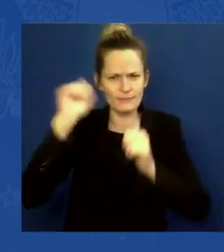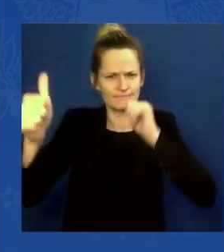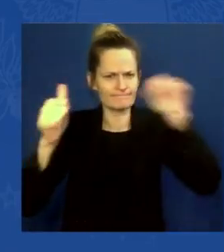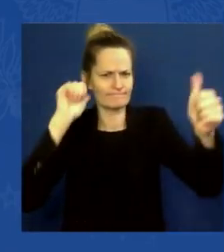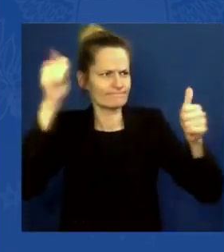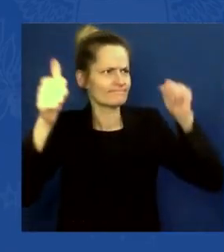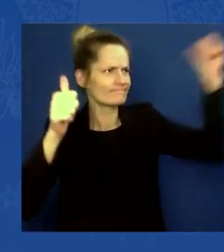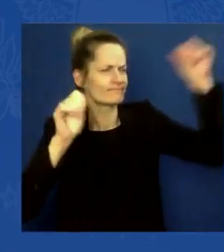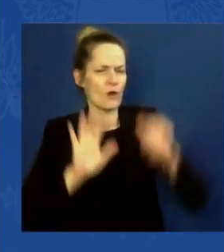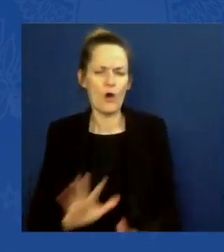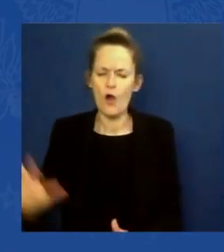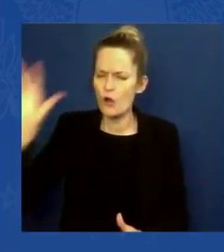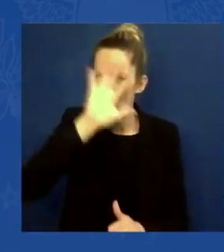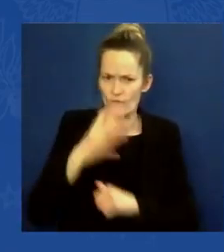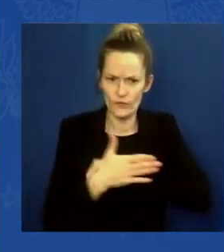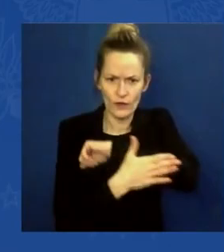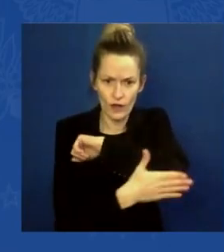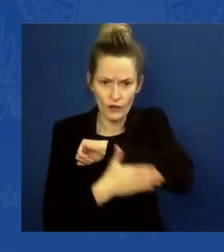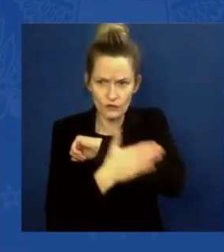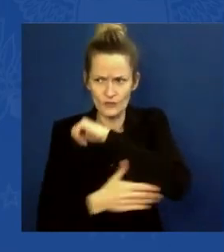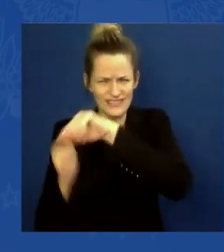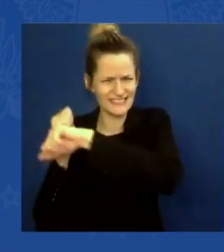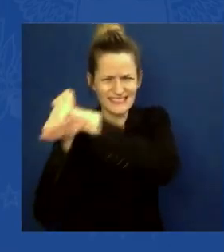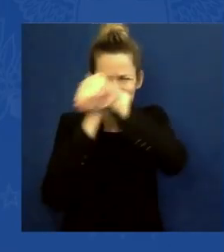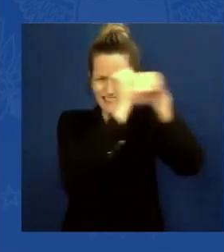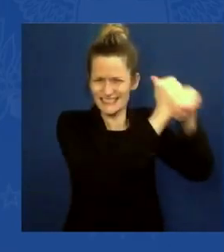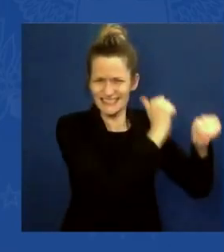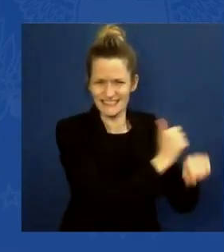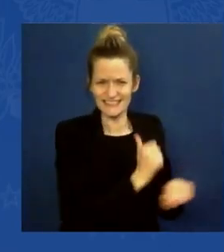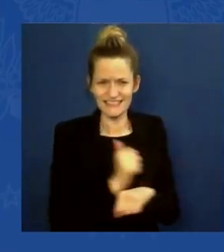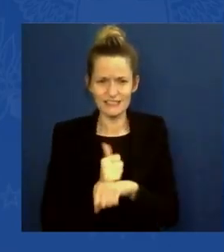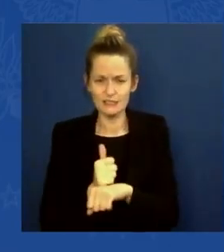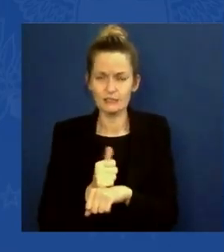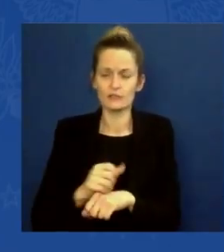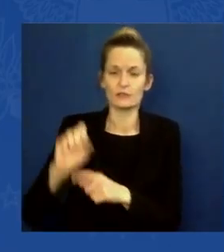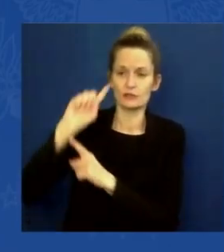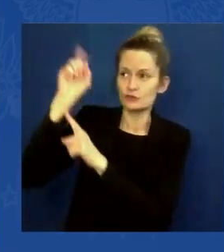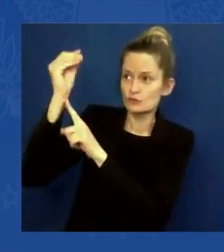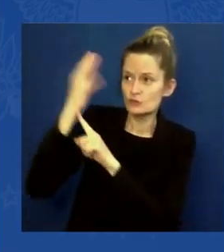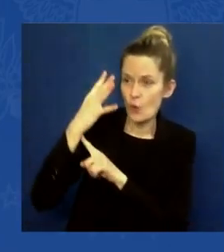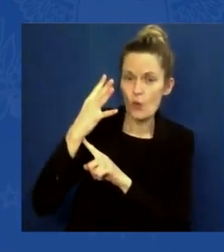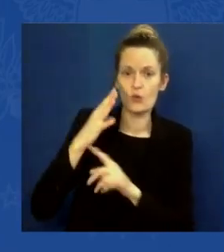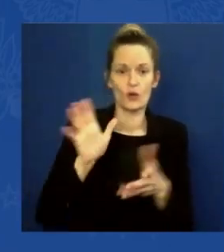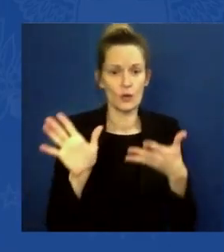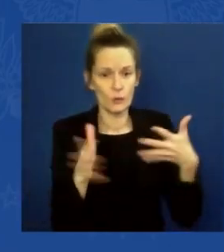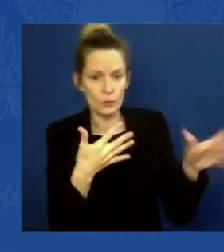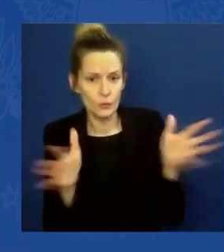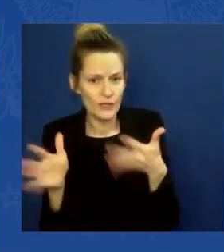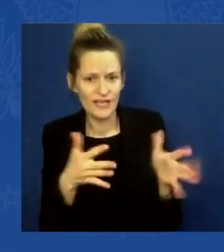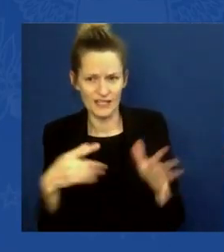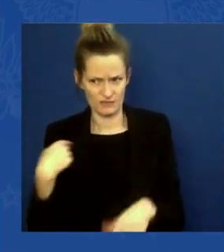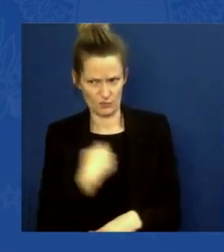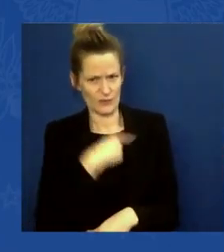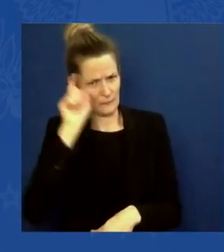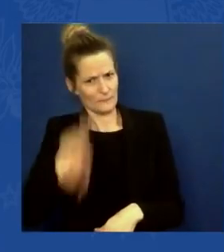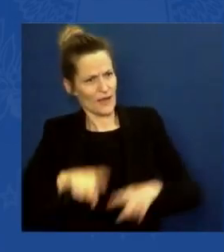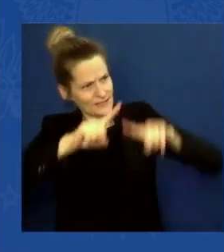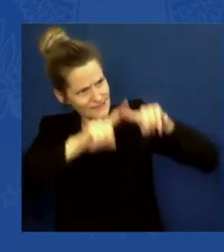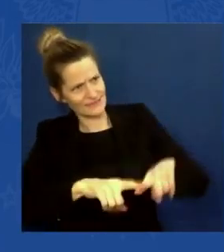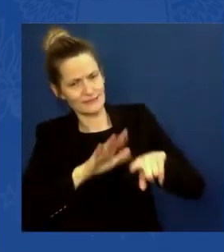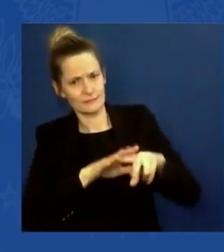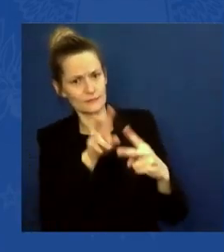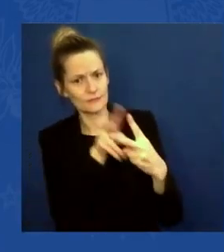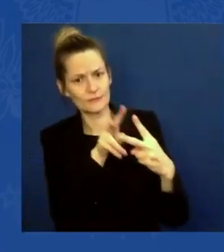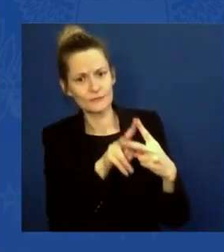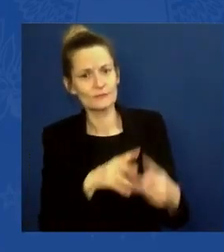breakthroughs in solar, wind, and storage out of these facilities. Out-innovate the rest of the world and drive down